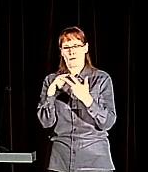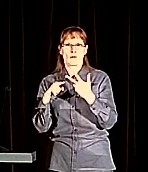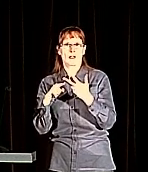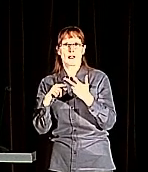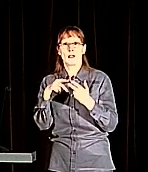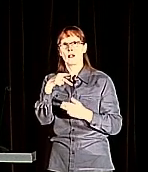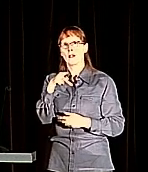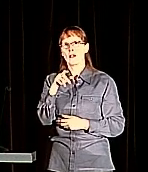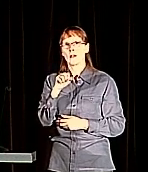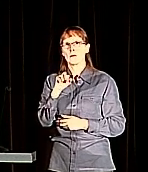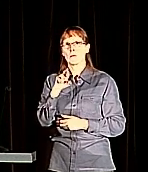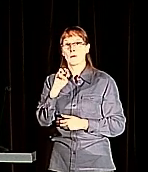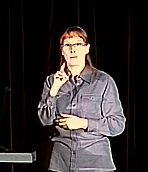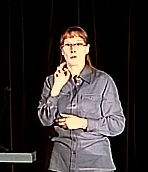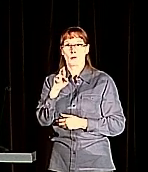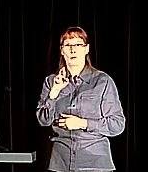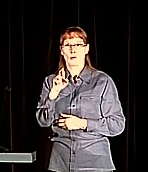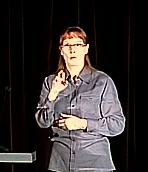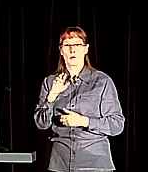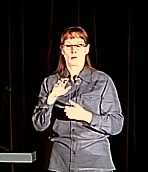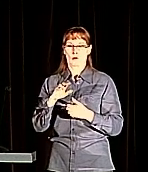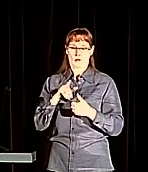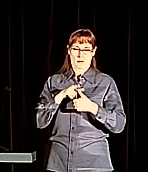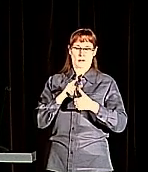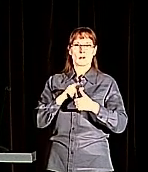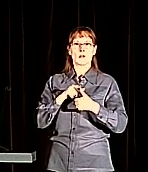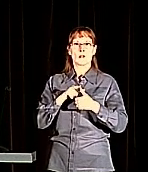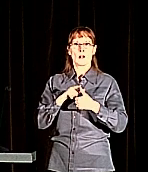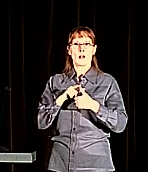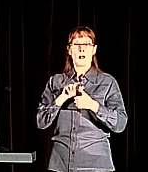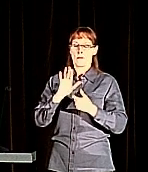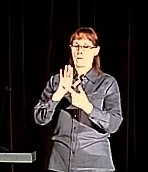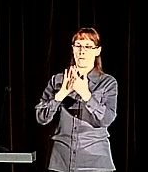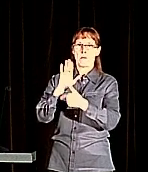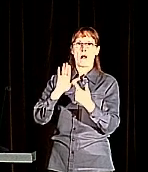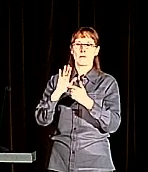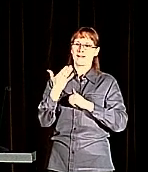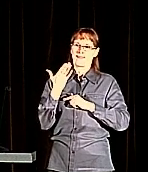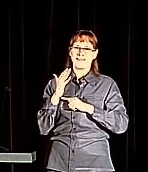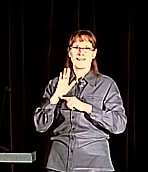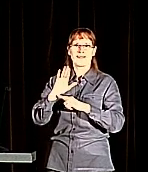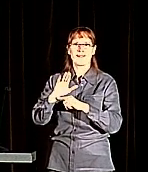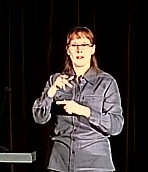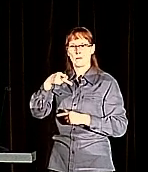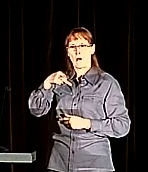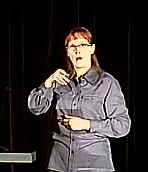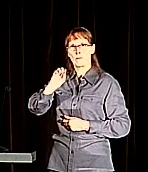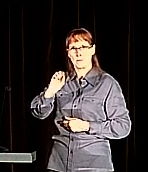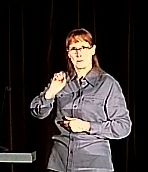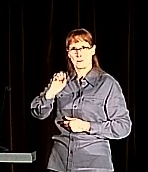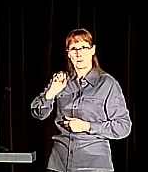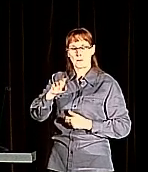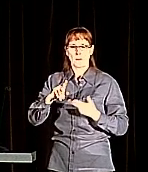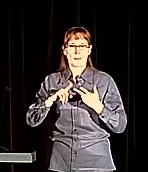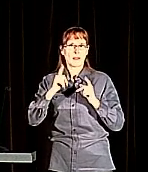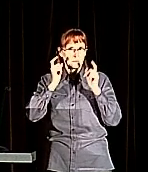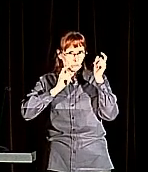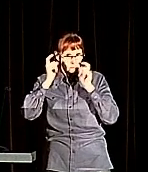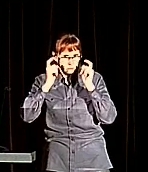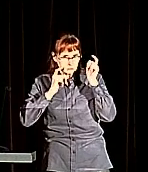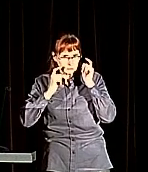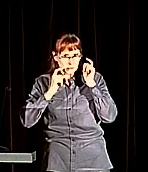So instead of things like palm orientation or non-manual markers, we look at solely handshape,